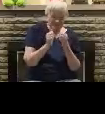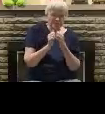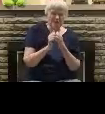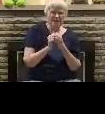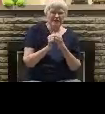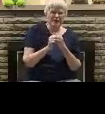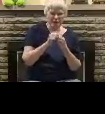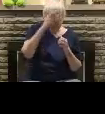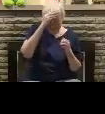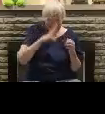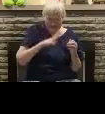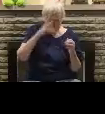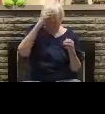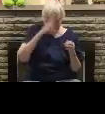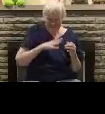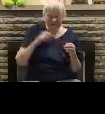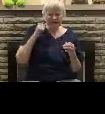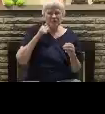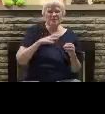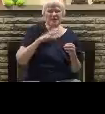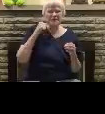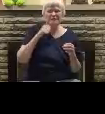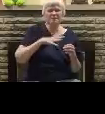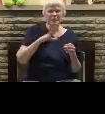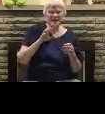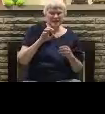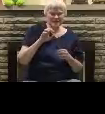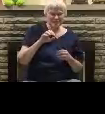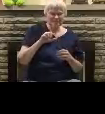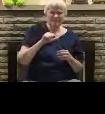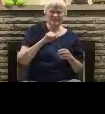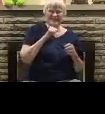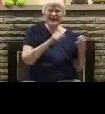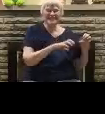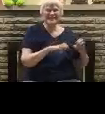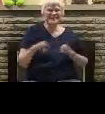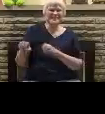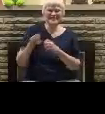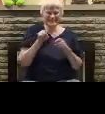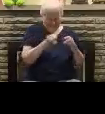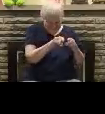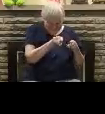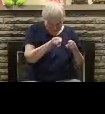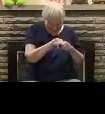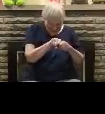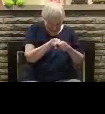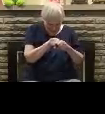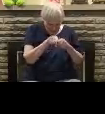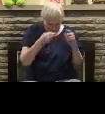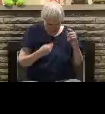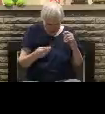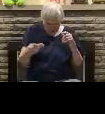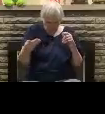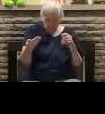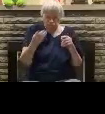says that they which commit those things are worthy of death. Not only do the same, it's talking about those of you out